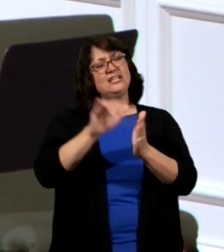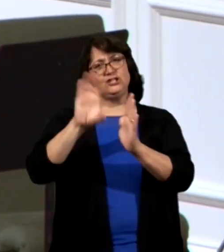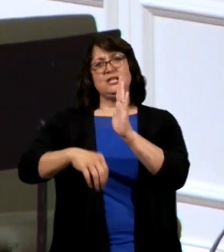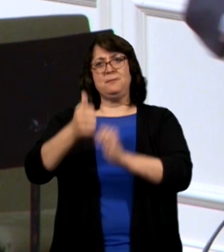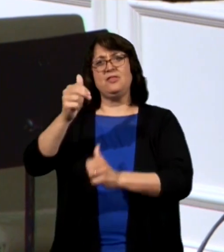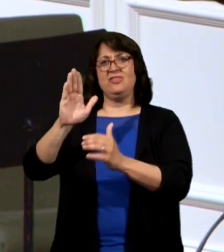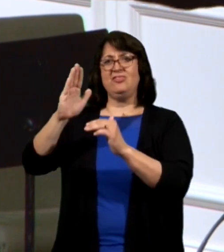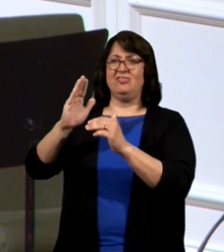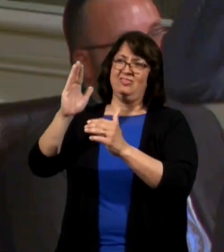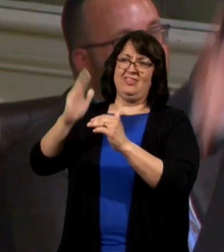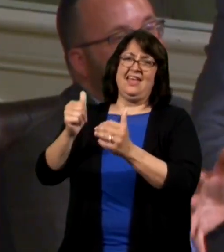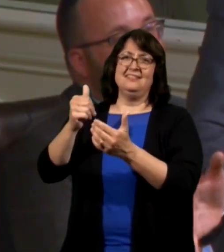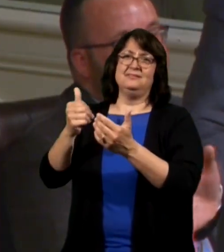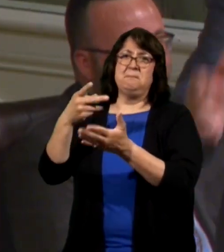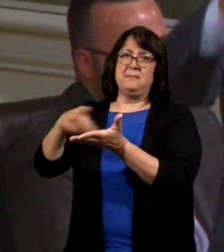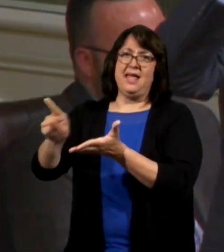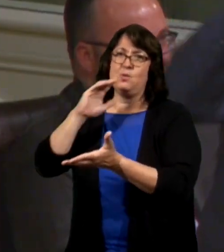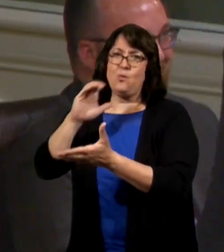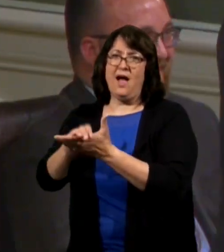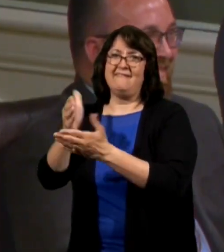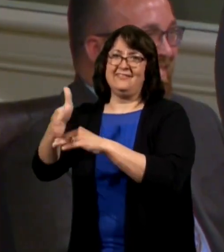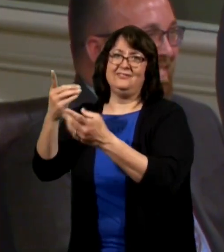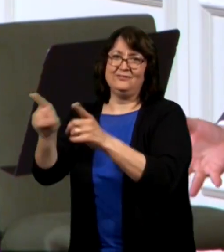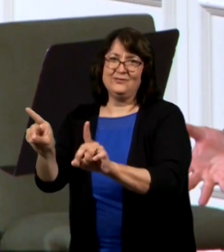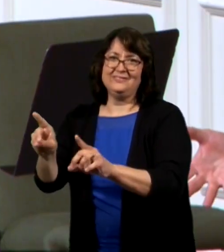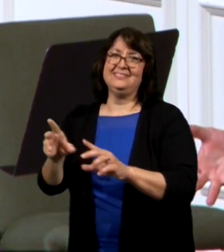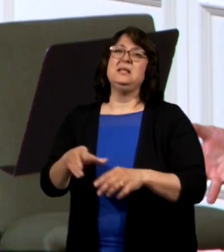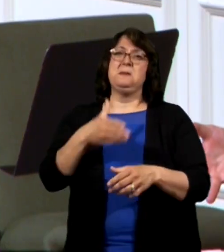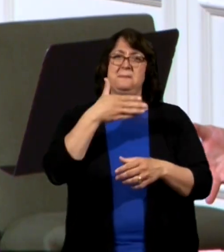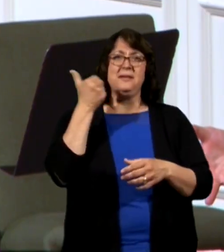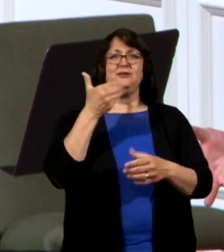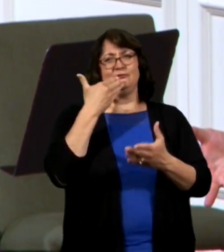alimony. It's a basic financial decision.